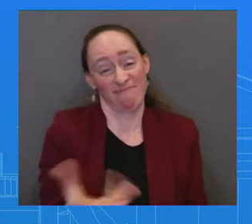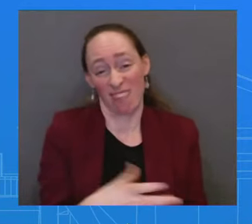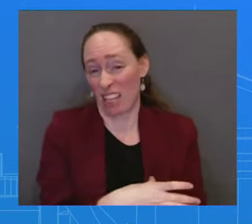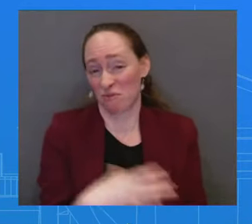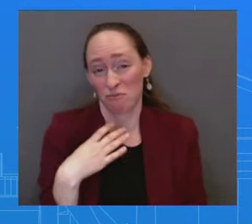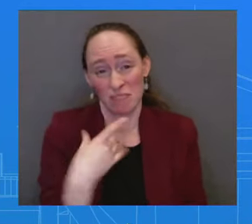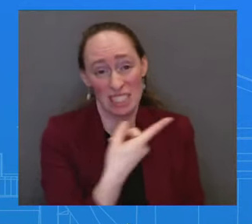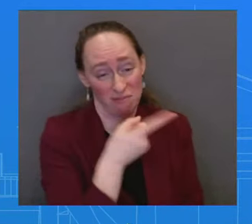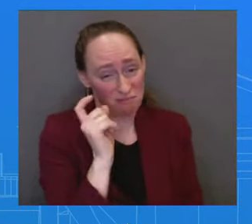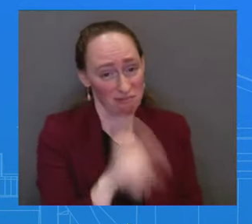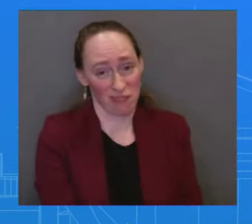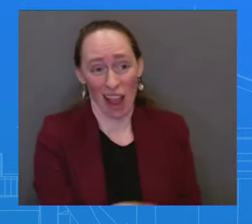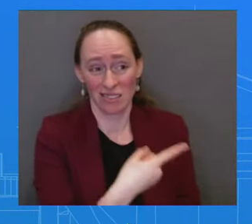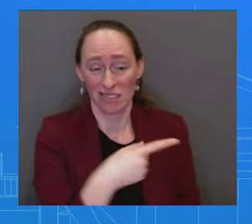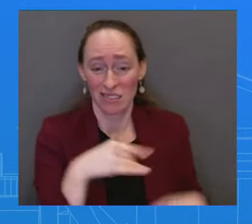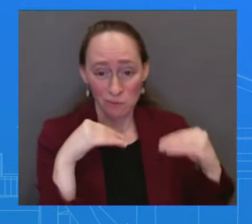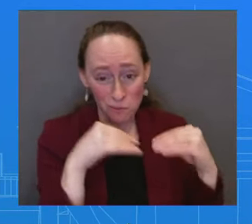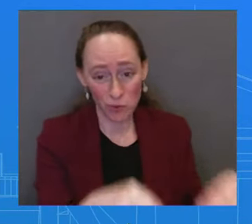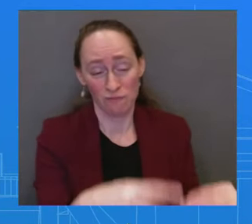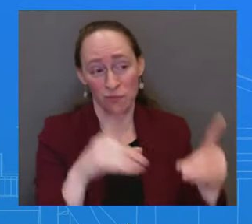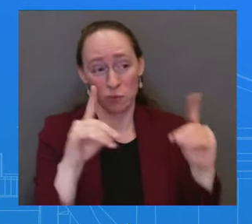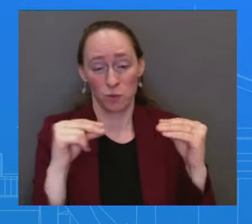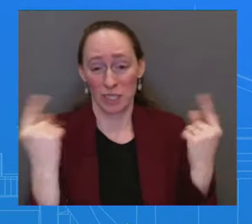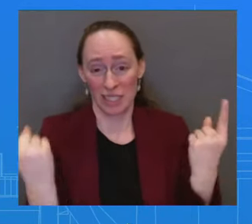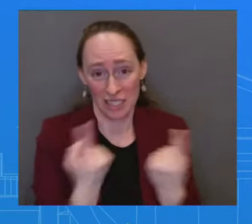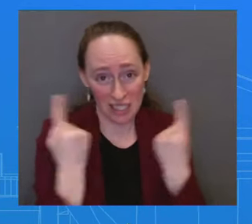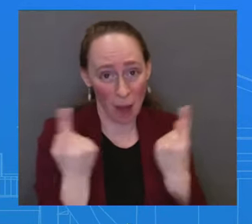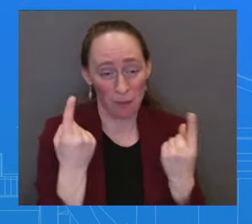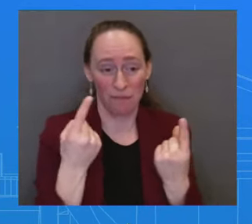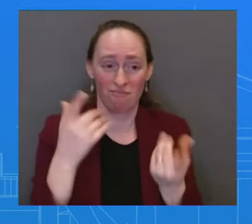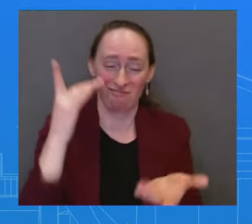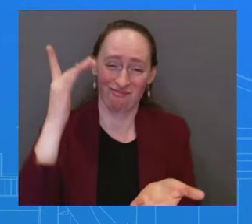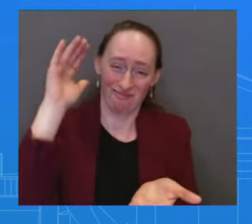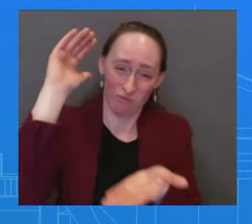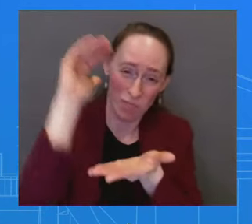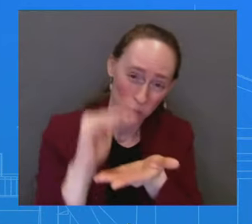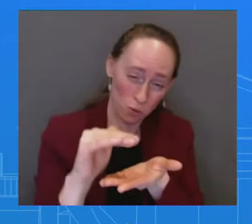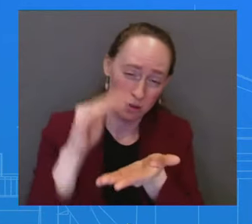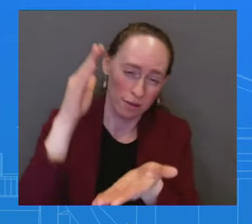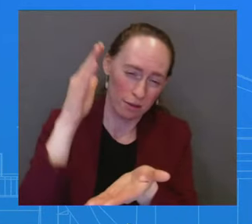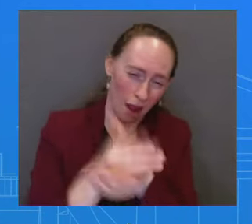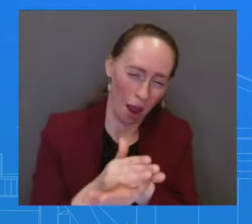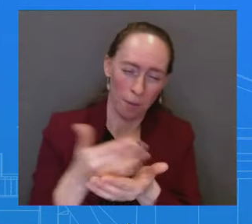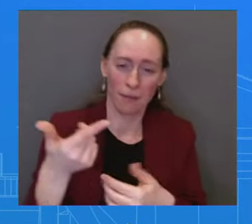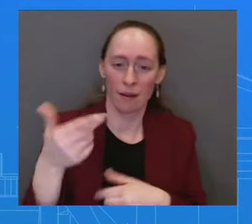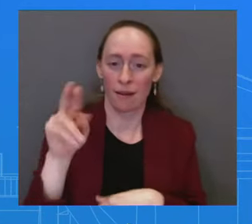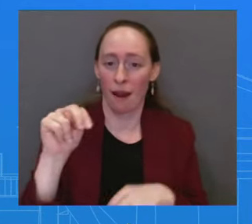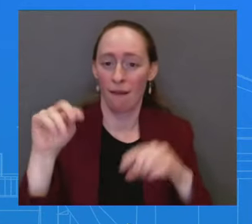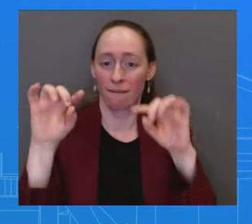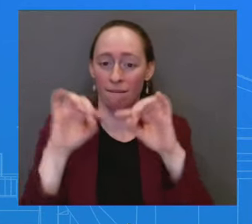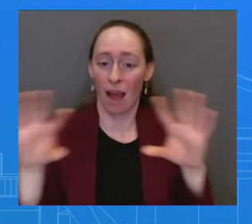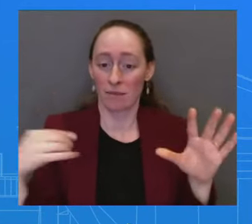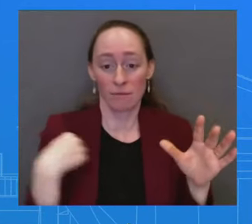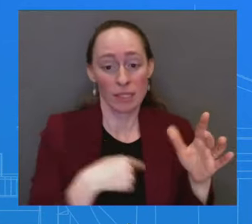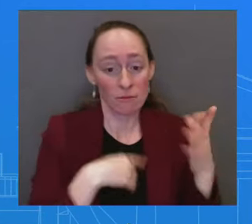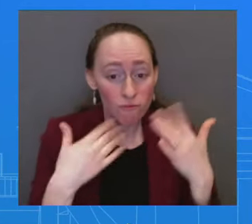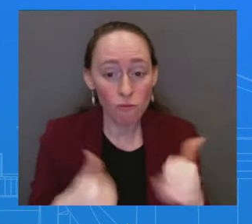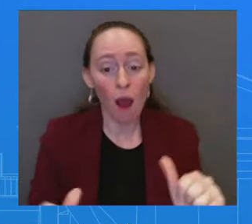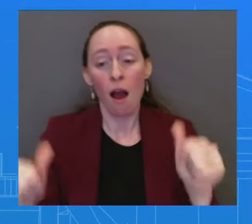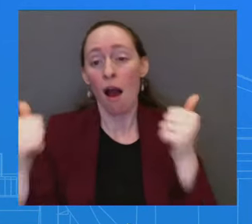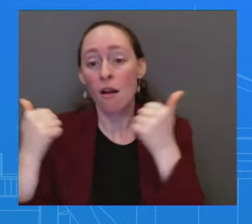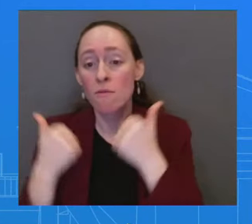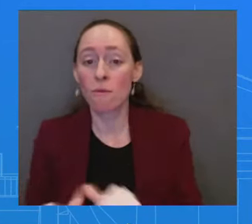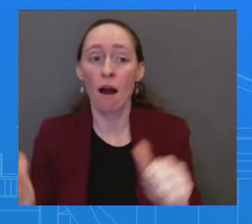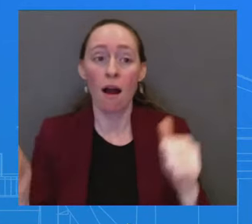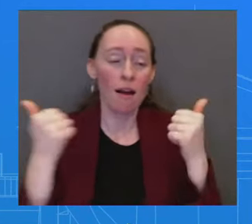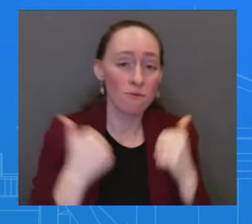across the country. Our administration is taking aggressive steps to keep guns off our streets and out of those who mean to do harm